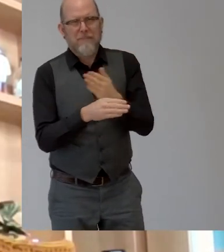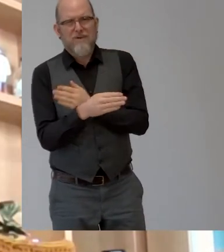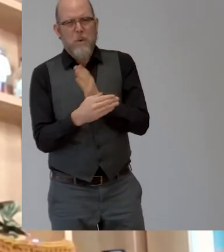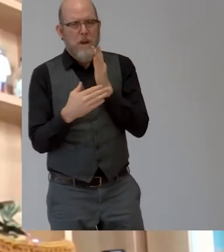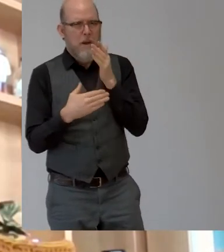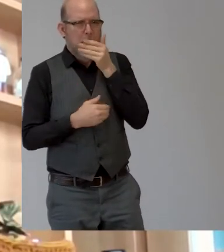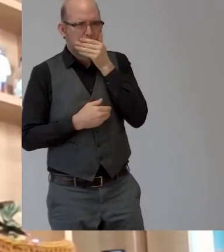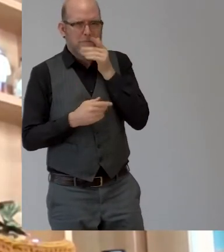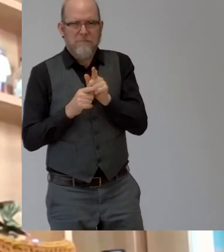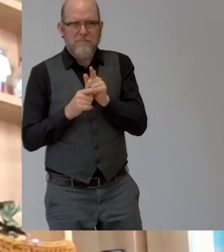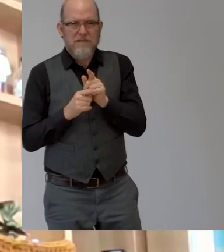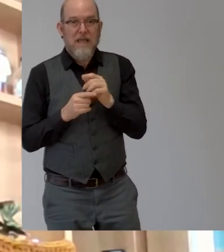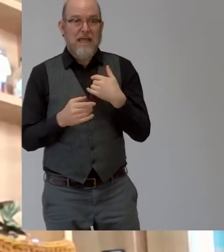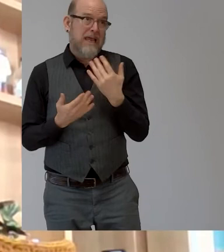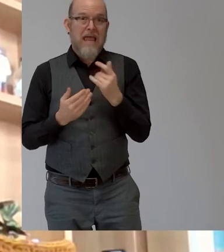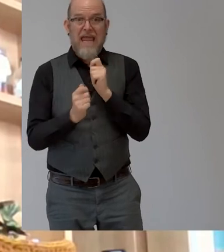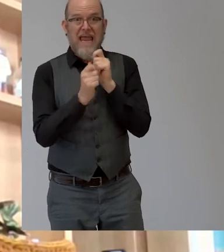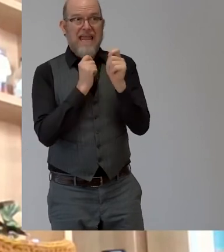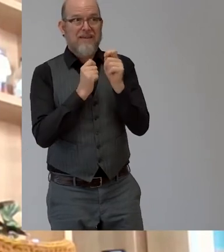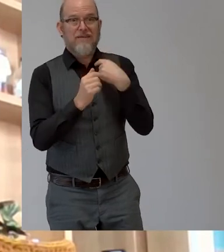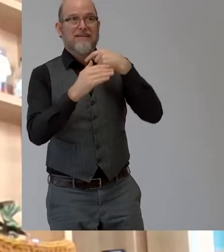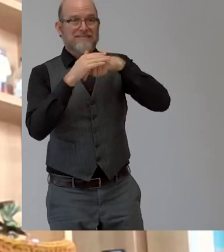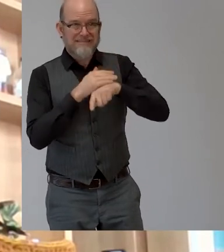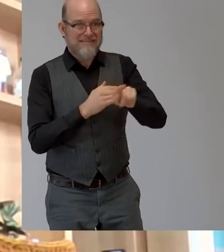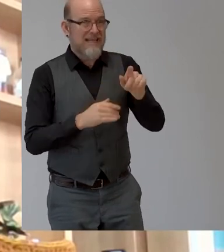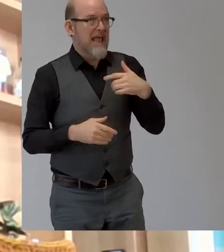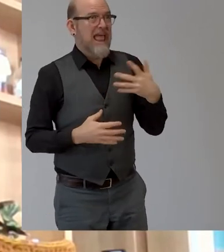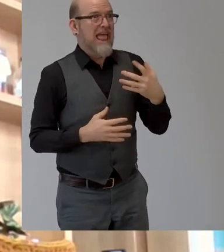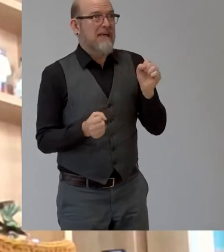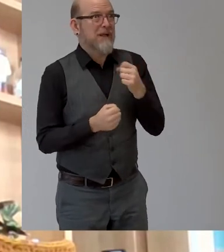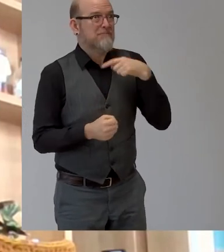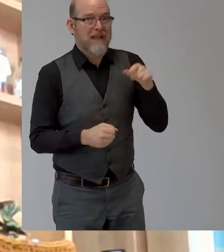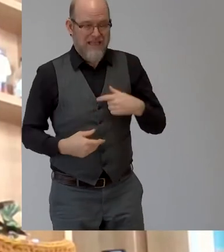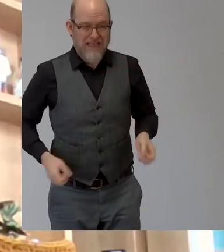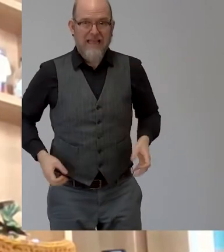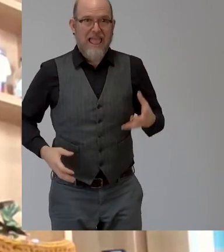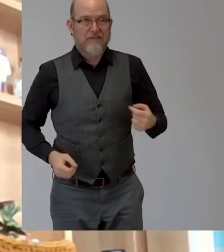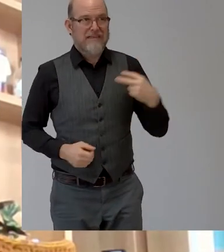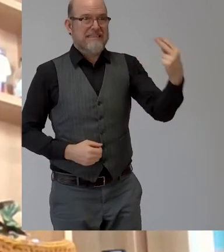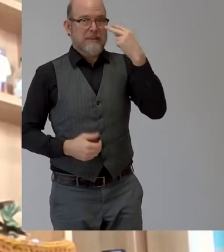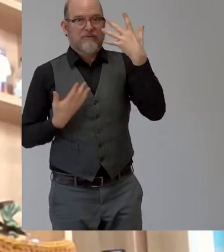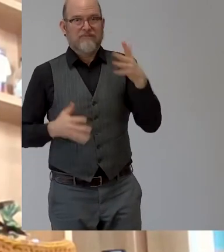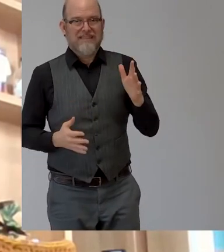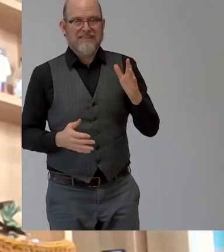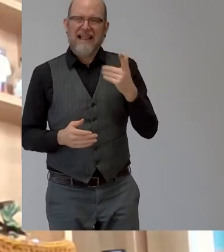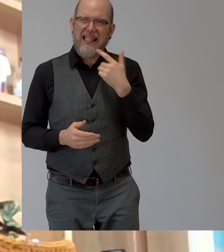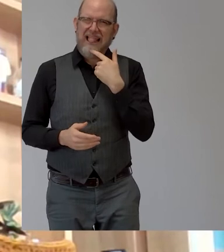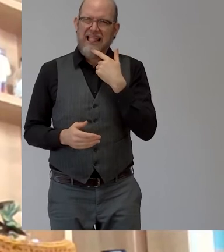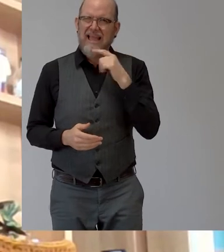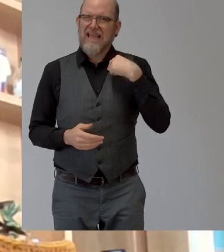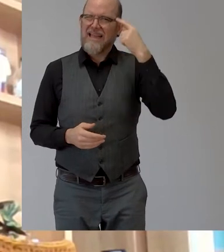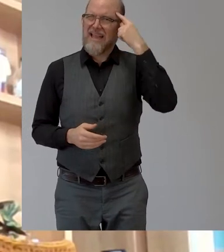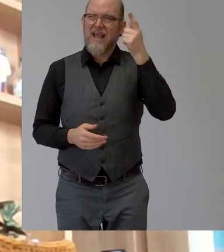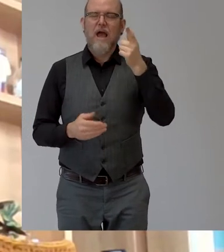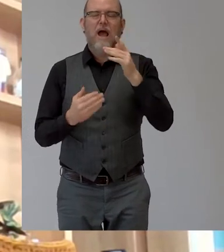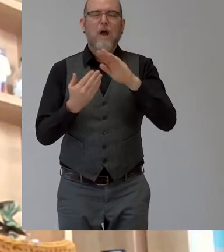cannot enter and until we live in a fundamentally more inclusive society where people don't have to worry about disabilities denying them on chances